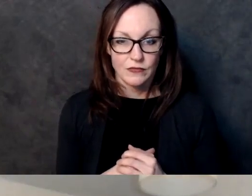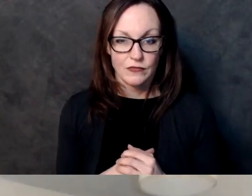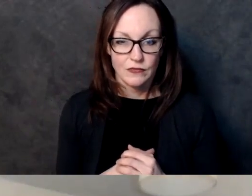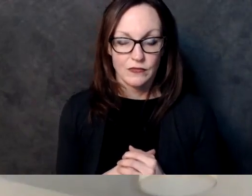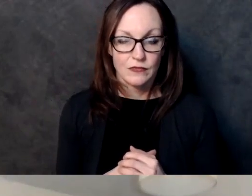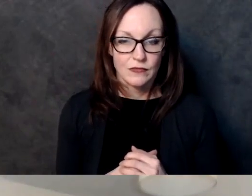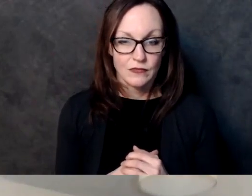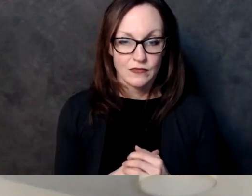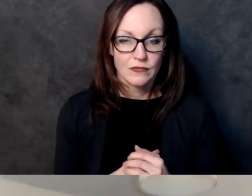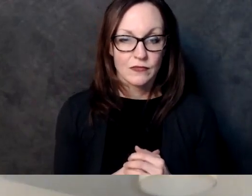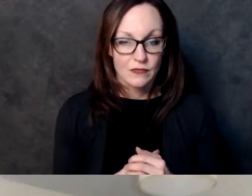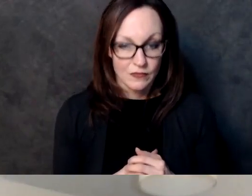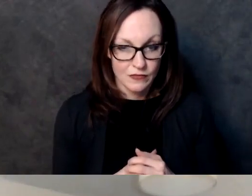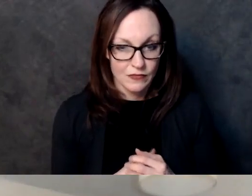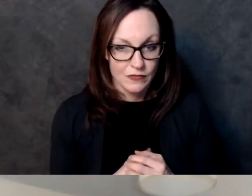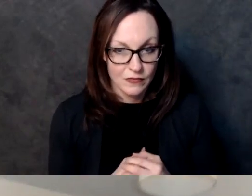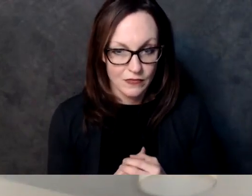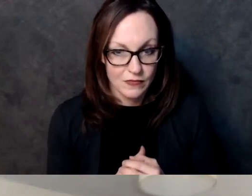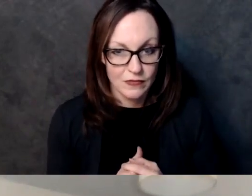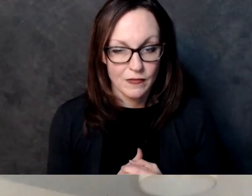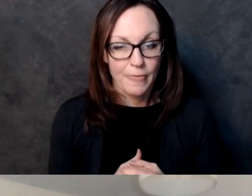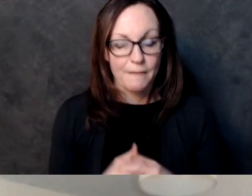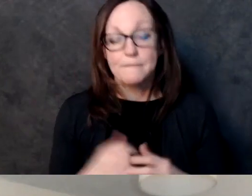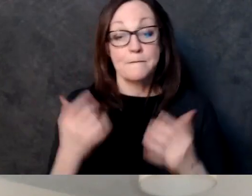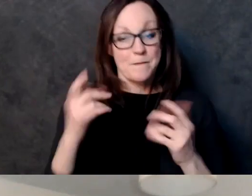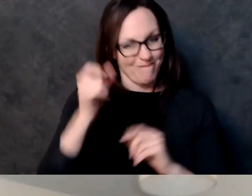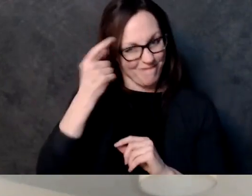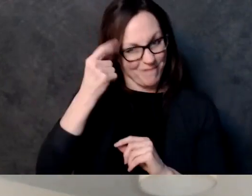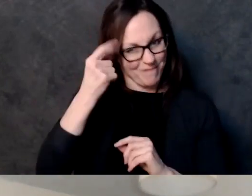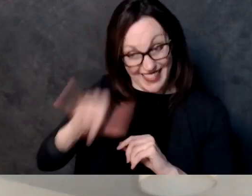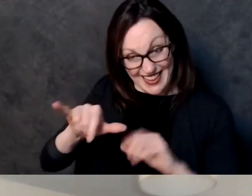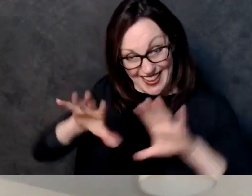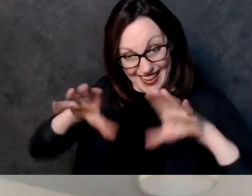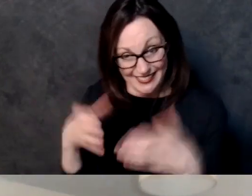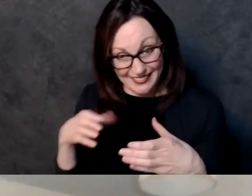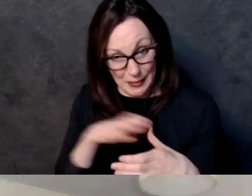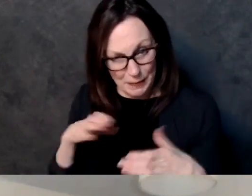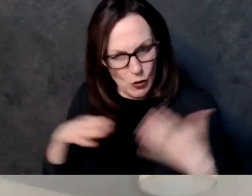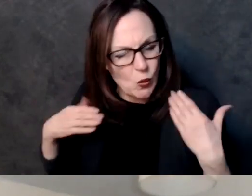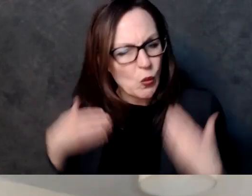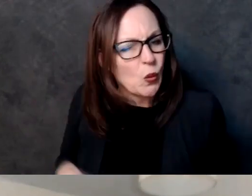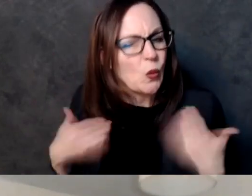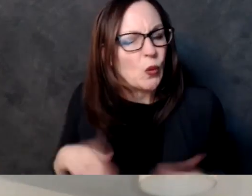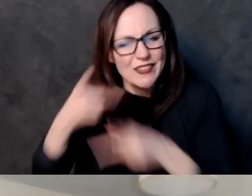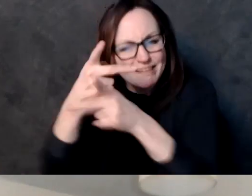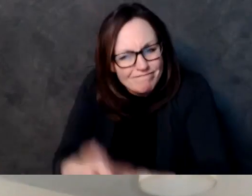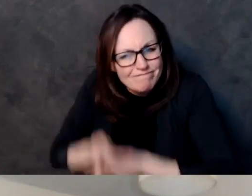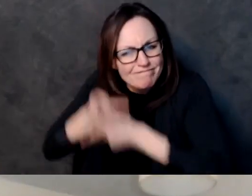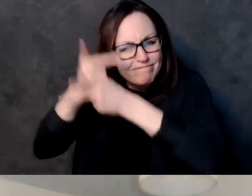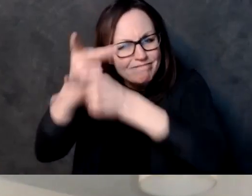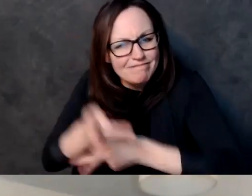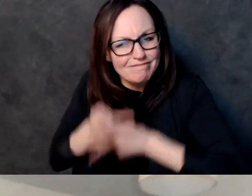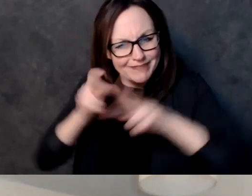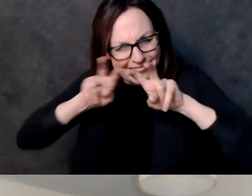the final maps based on the commission's directives input and priorities when's that going to happen um we'll see what's happening with the census bureau